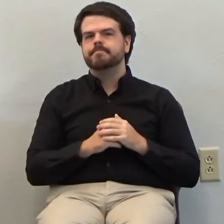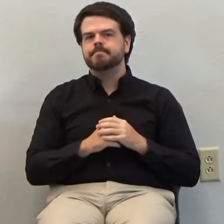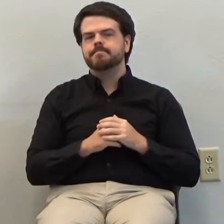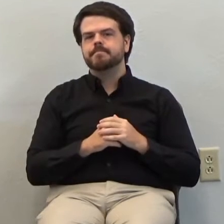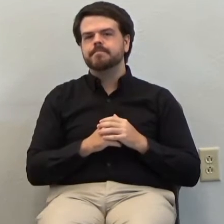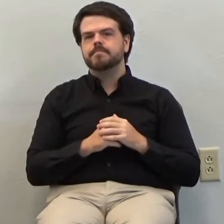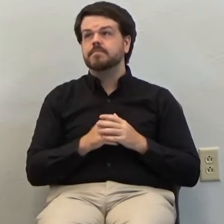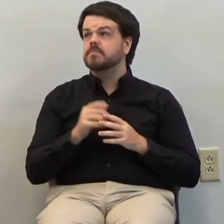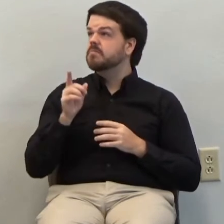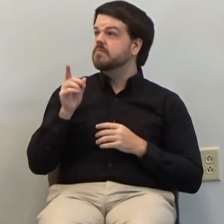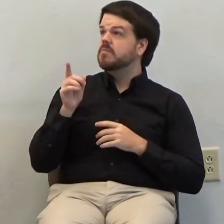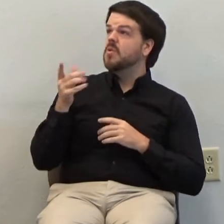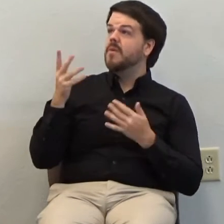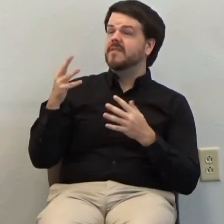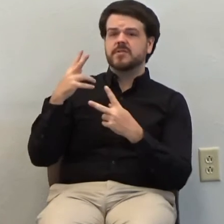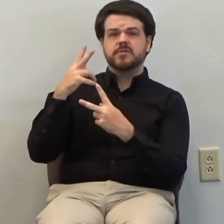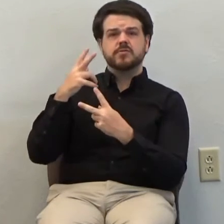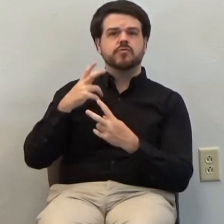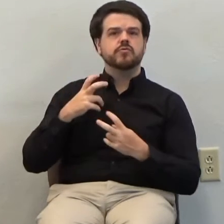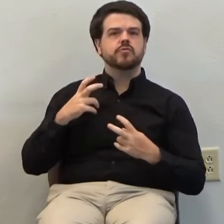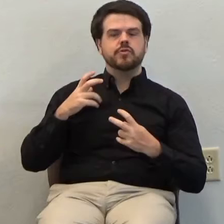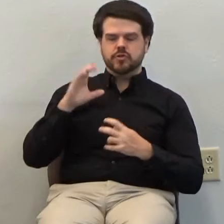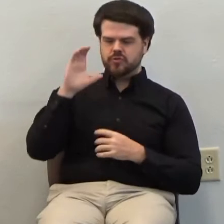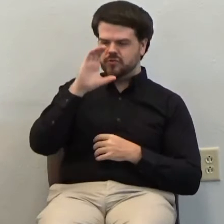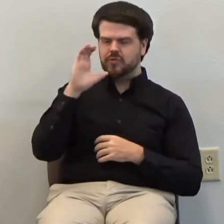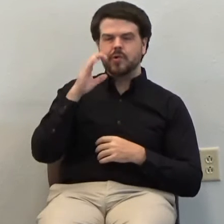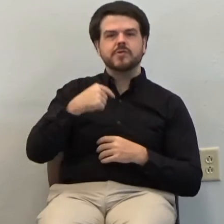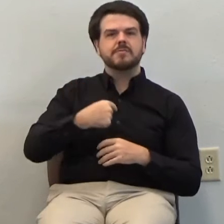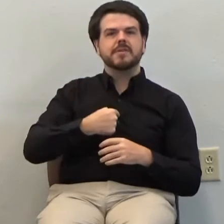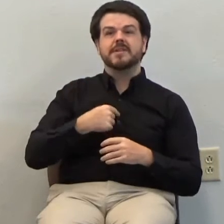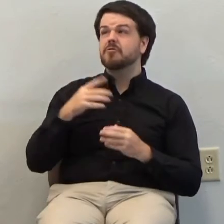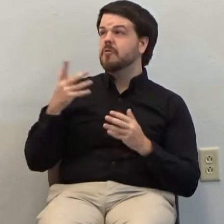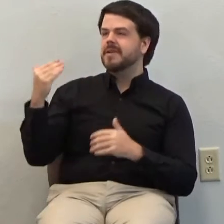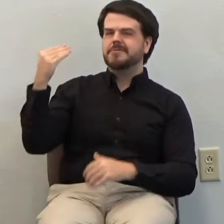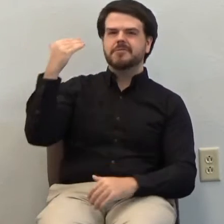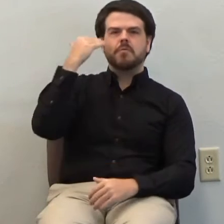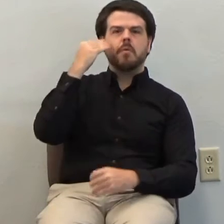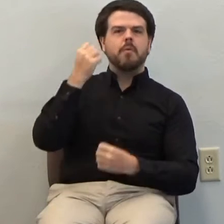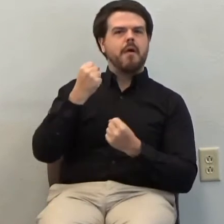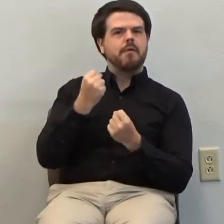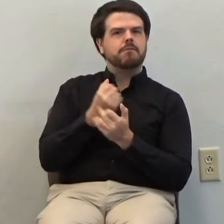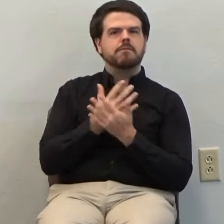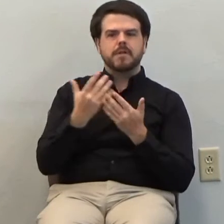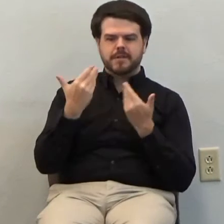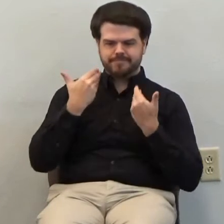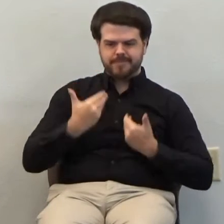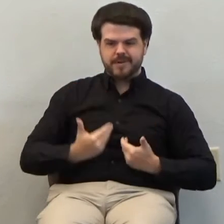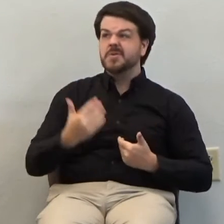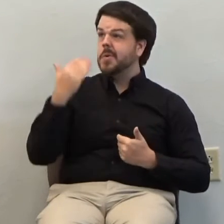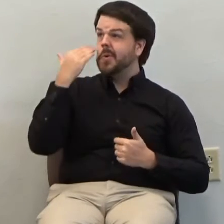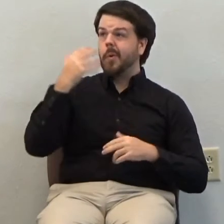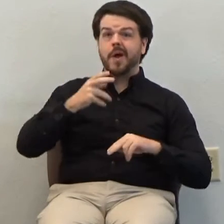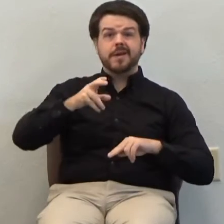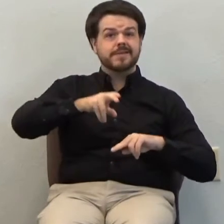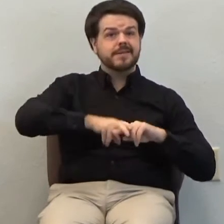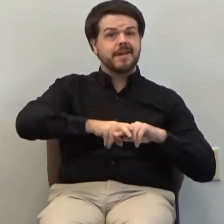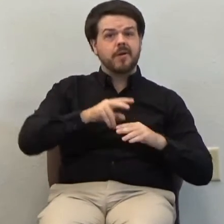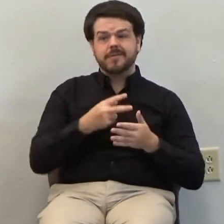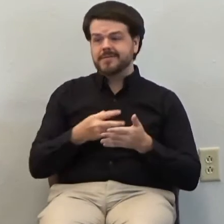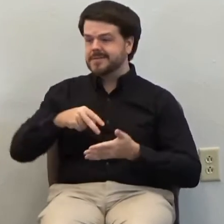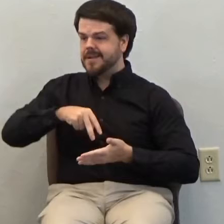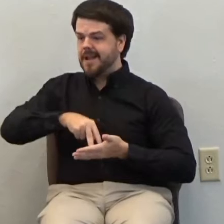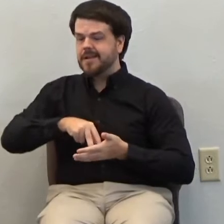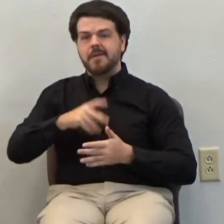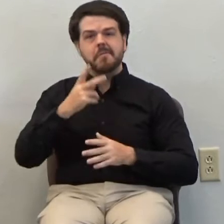you have searched me, Lord. You know me. You know when I sit and when I rise.